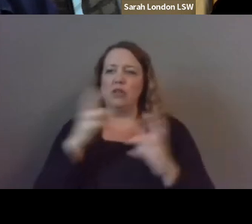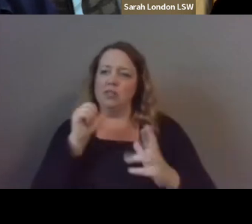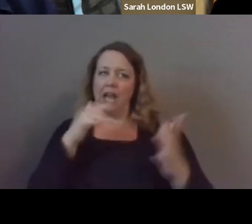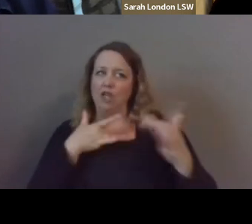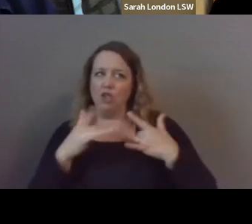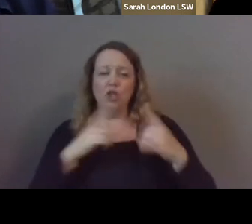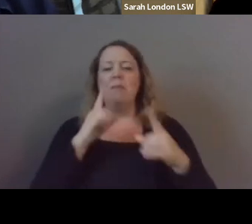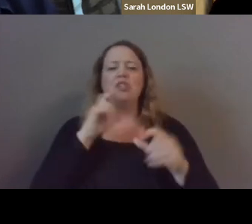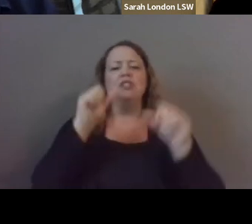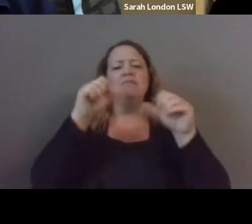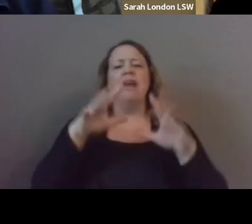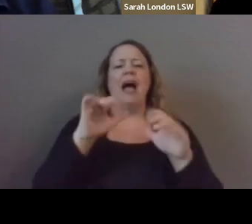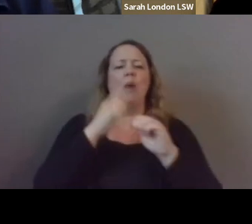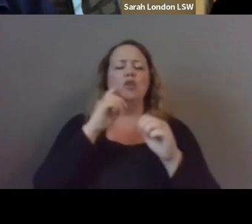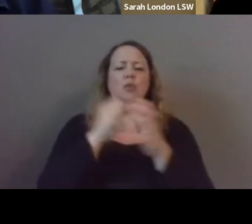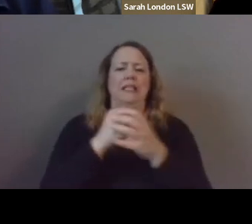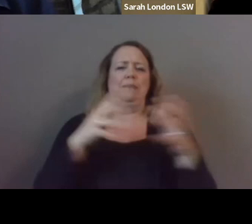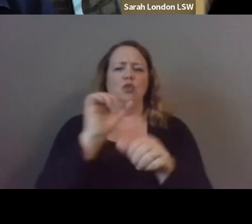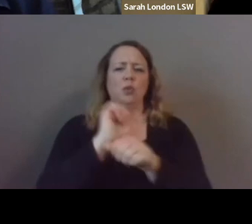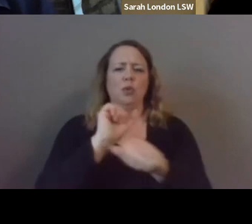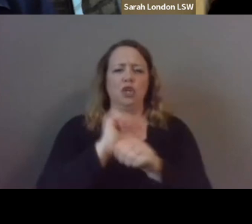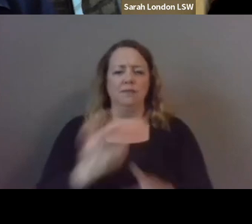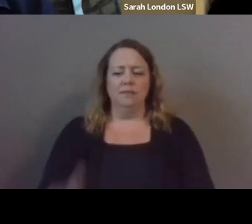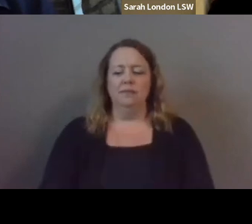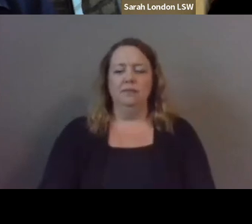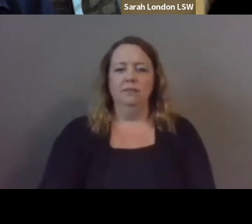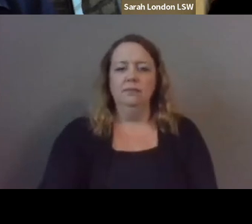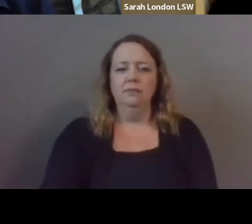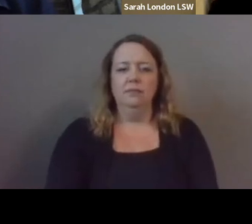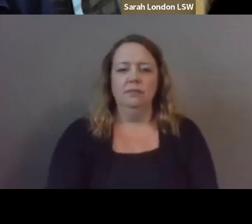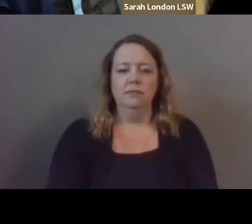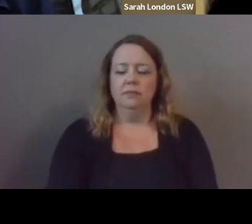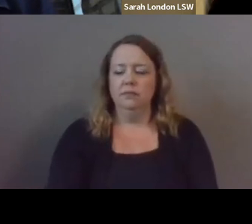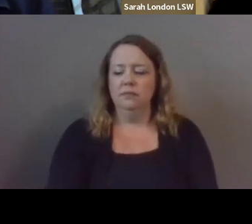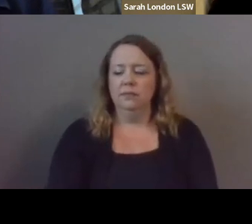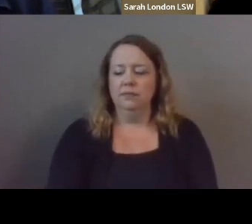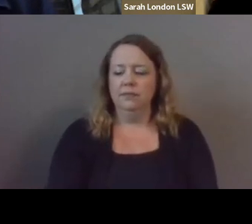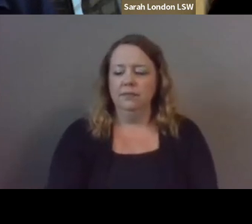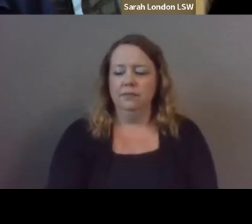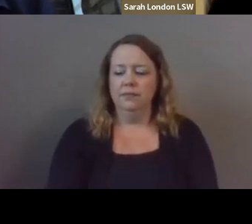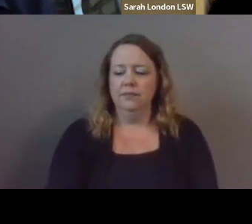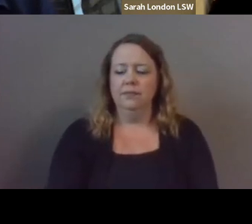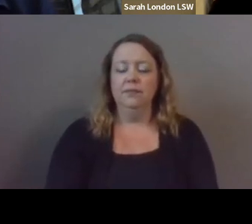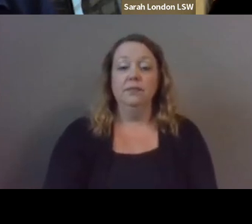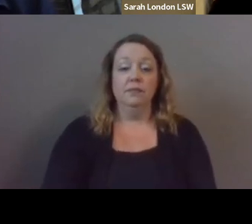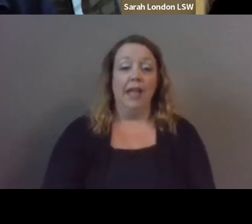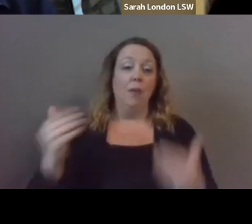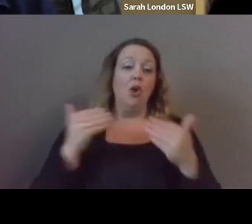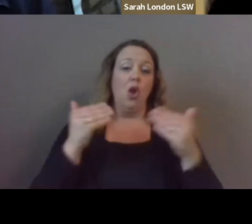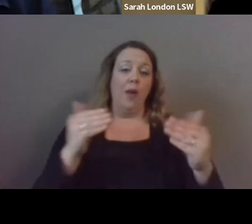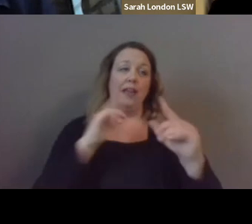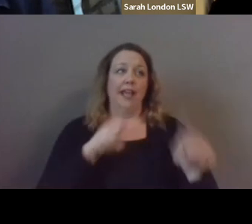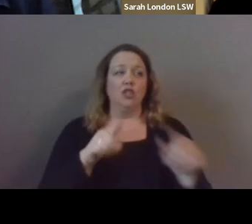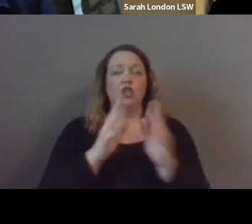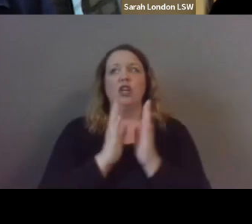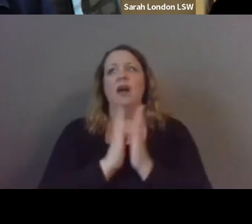i'll go ahead and answer that question um if i